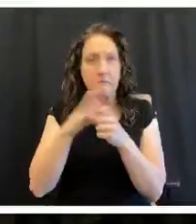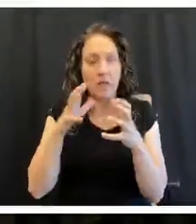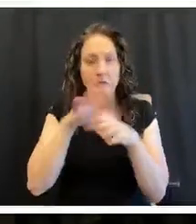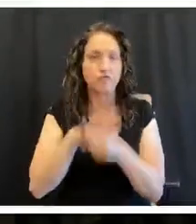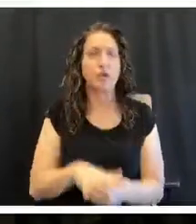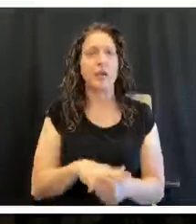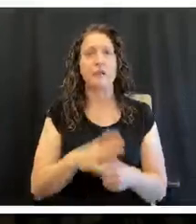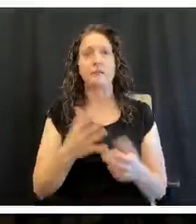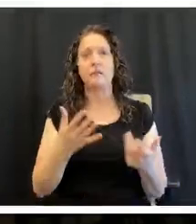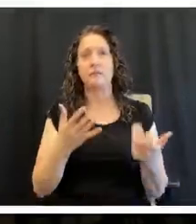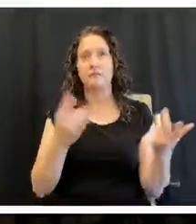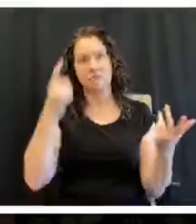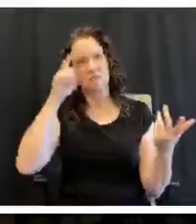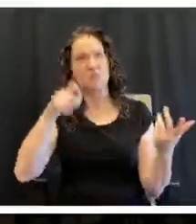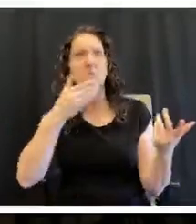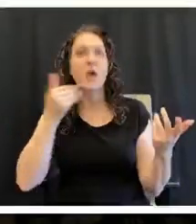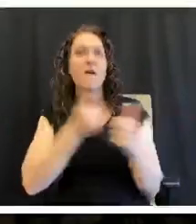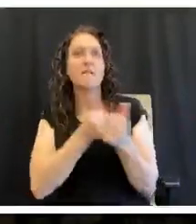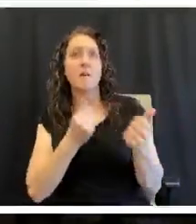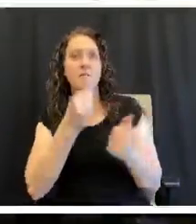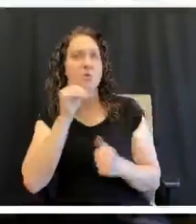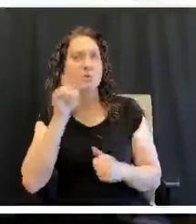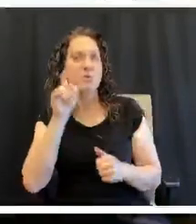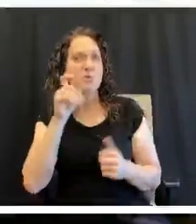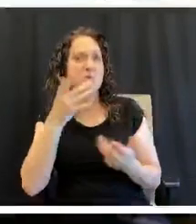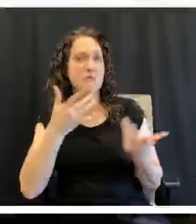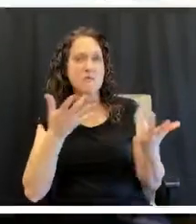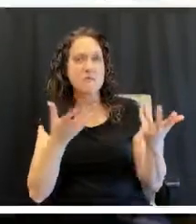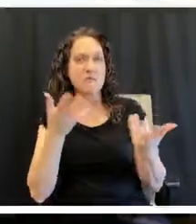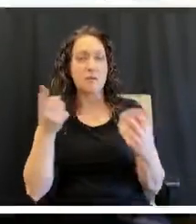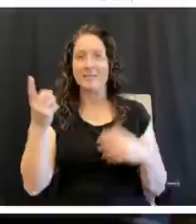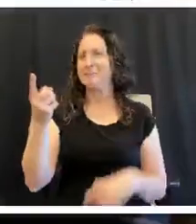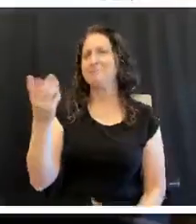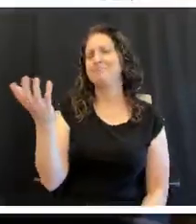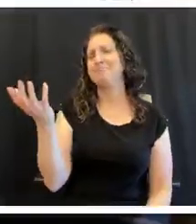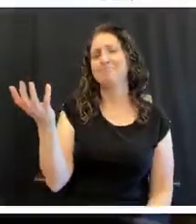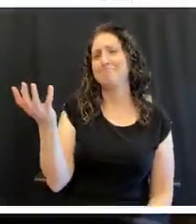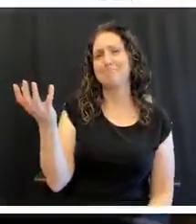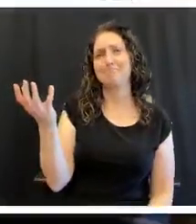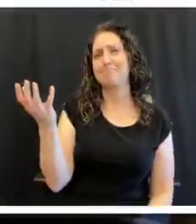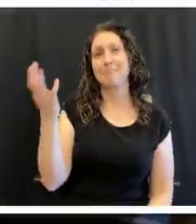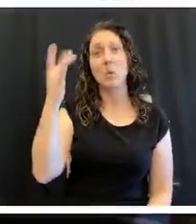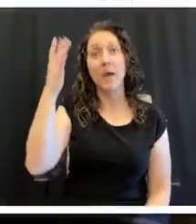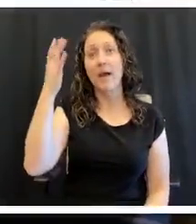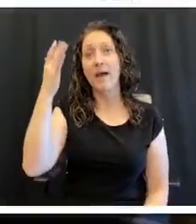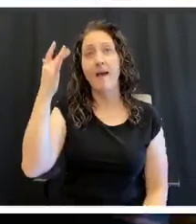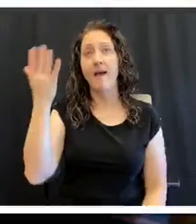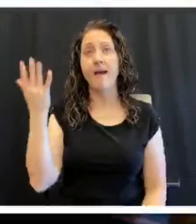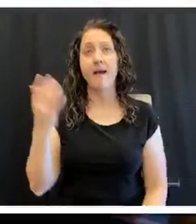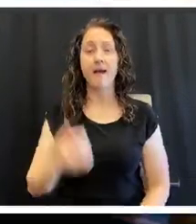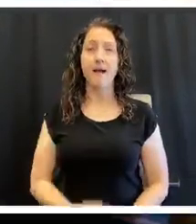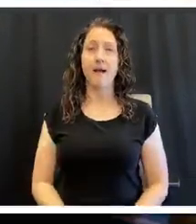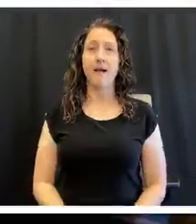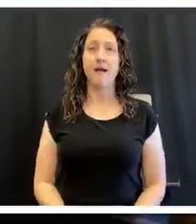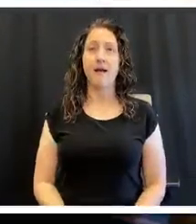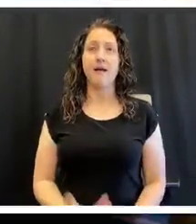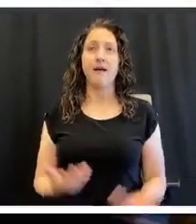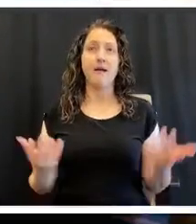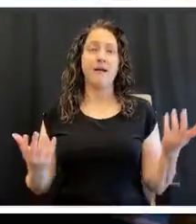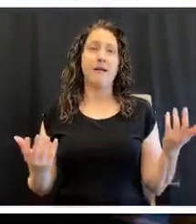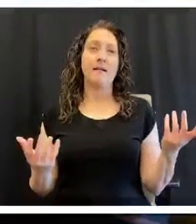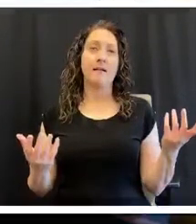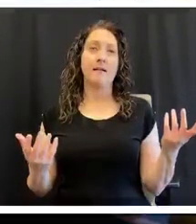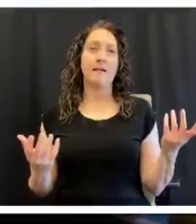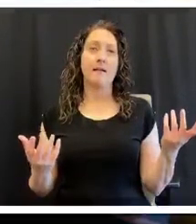uncertainty? I really don't think so. And here's the reason why. Because I think it makes